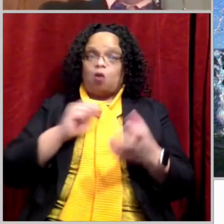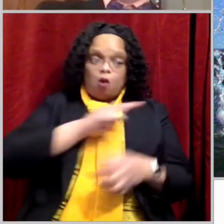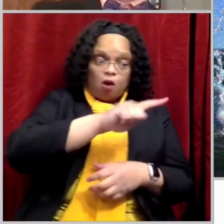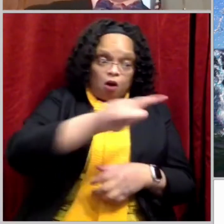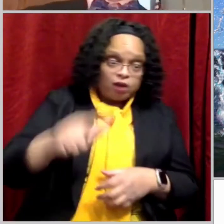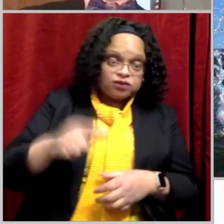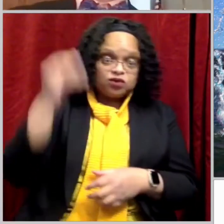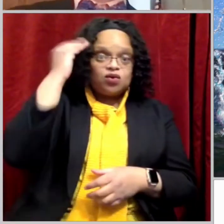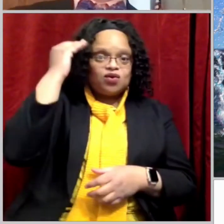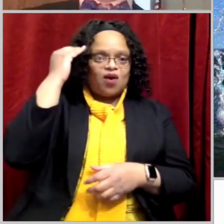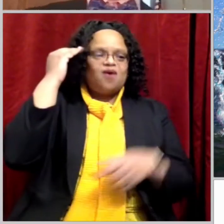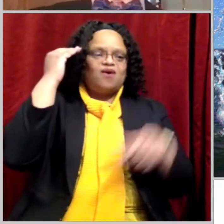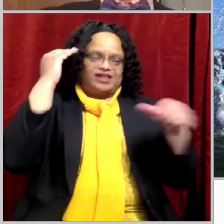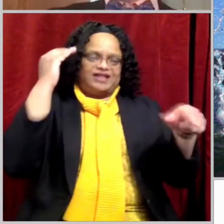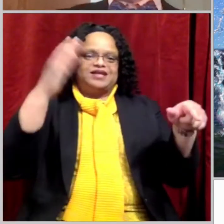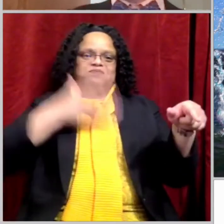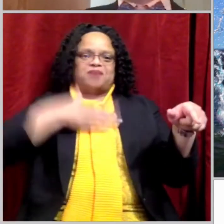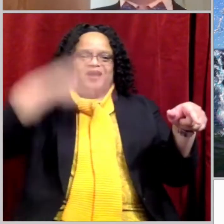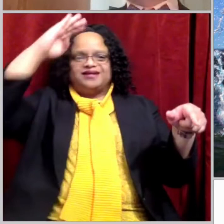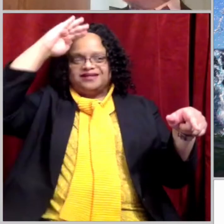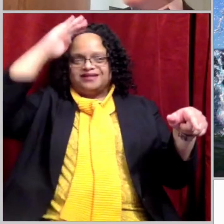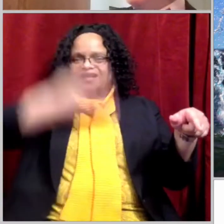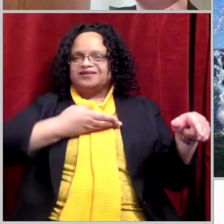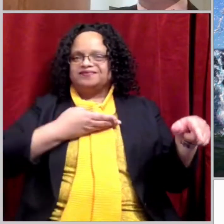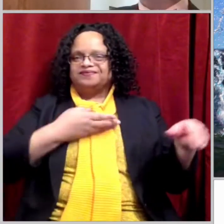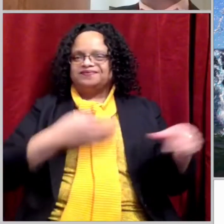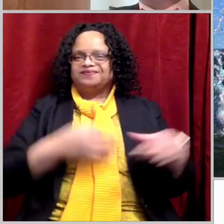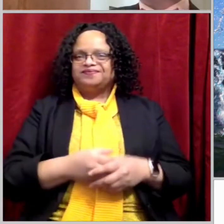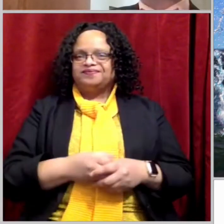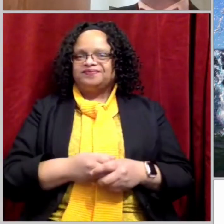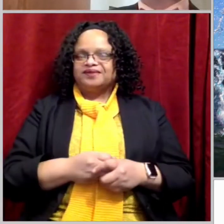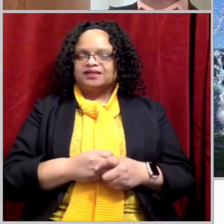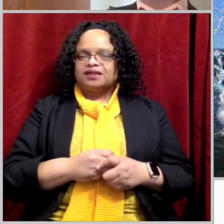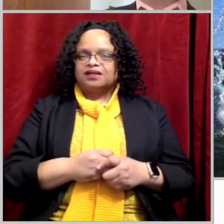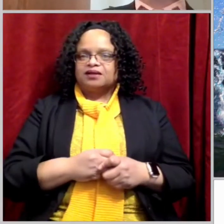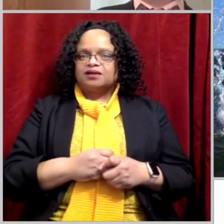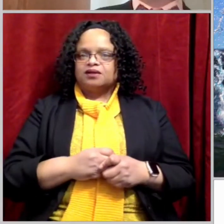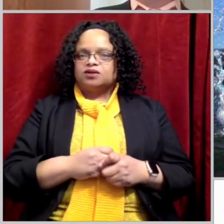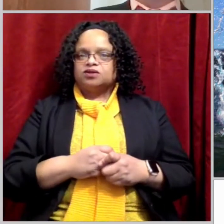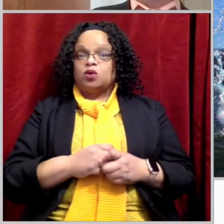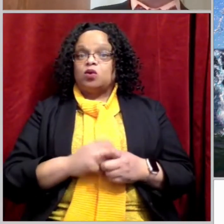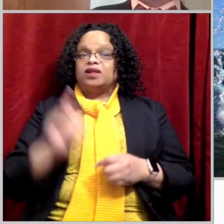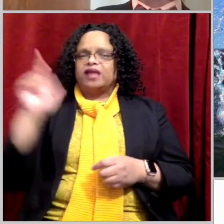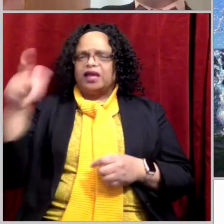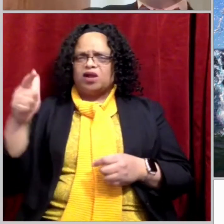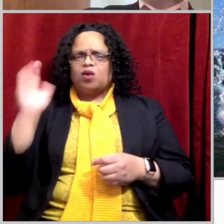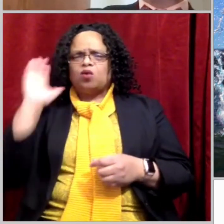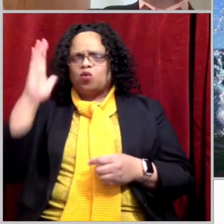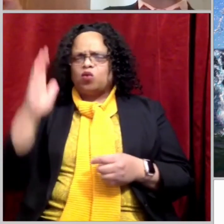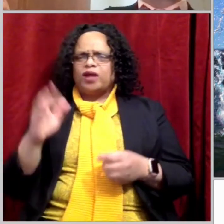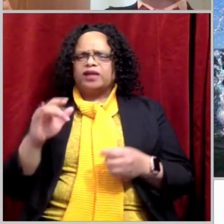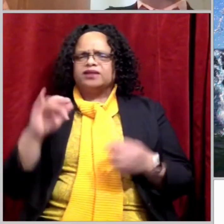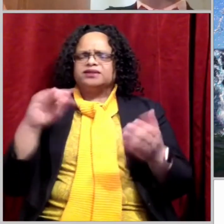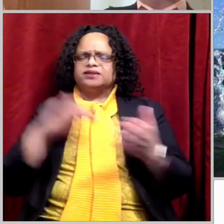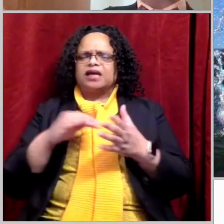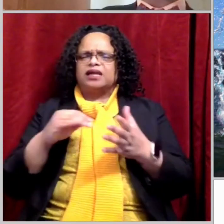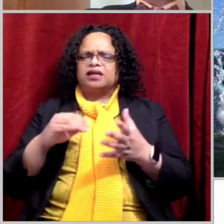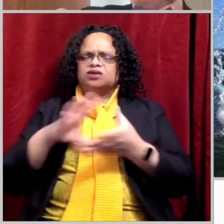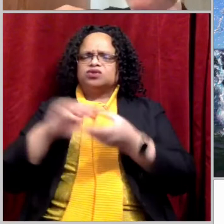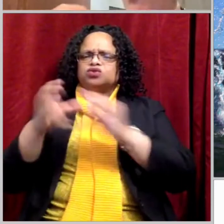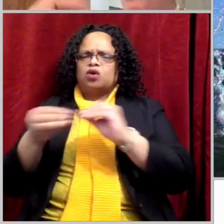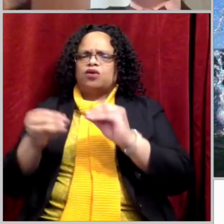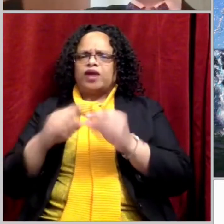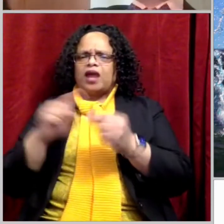In another occasion, in the Transfiguration, and I'm sure we're going to get to that at some point this year, he said something a little different.